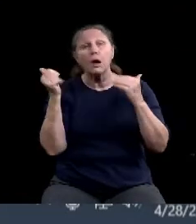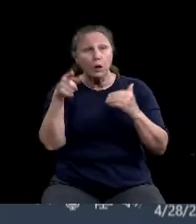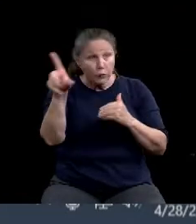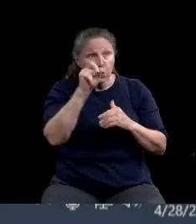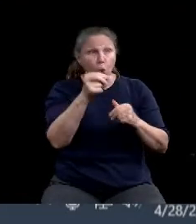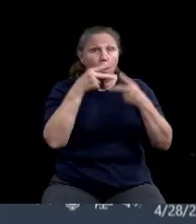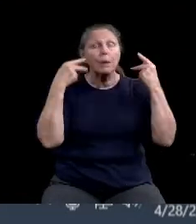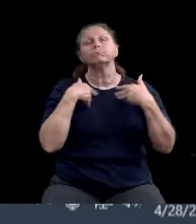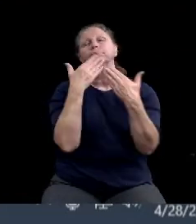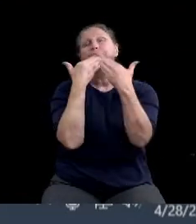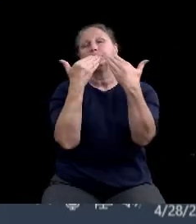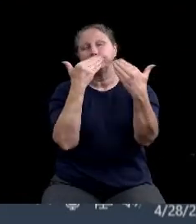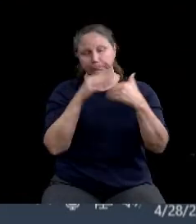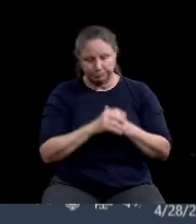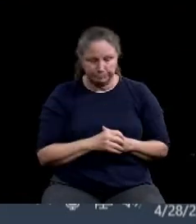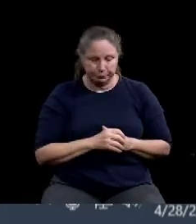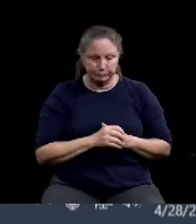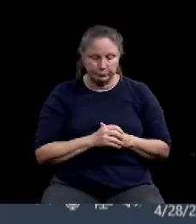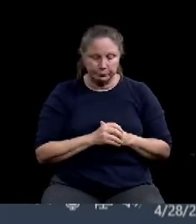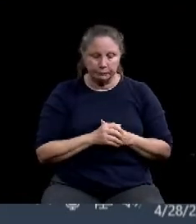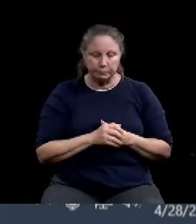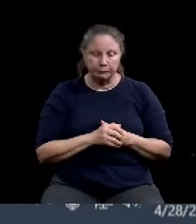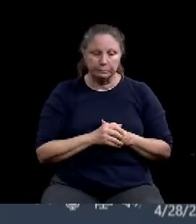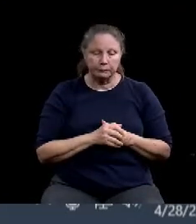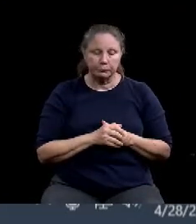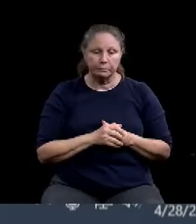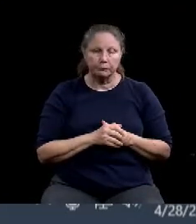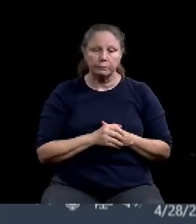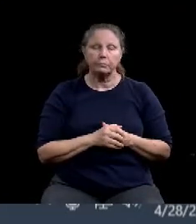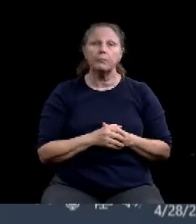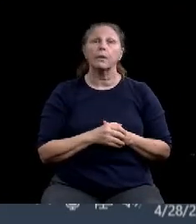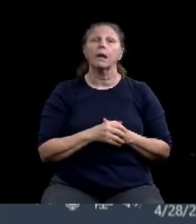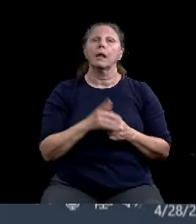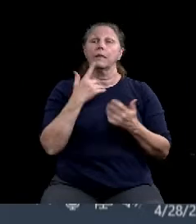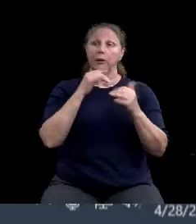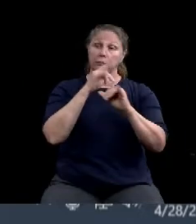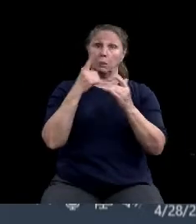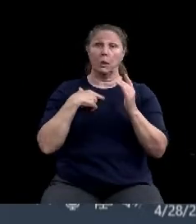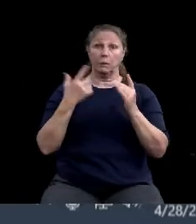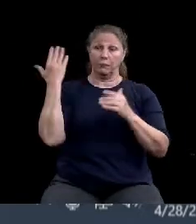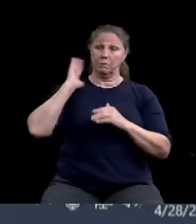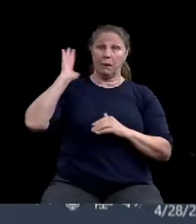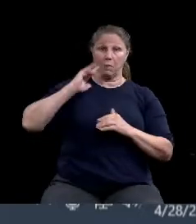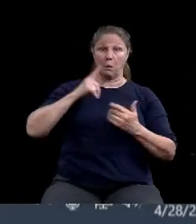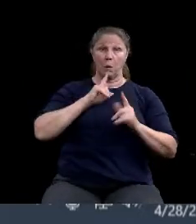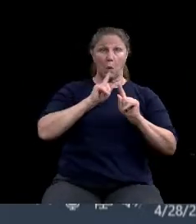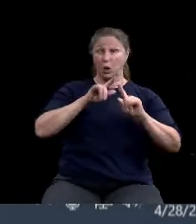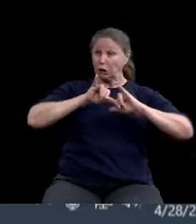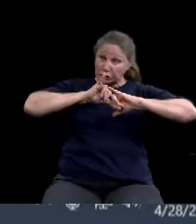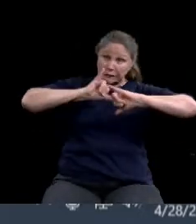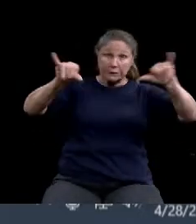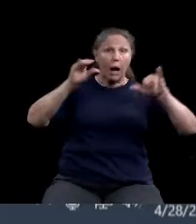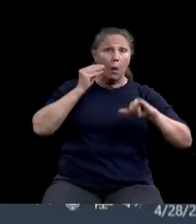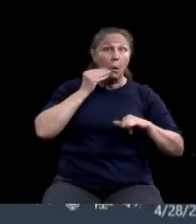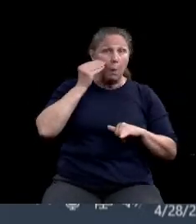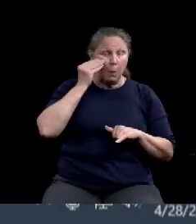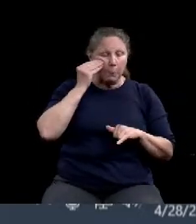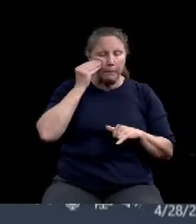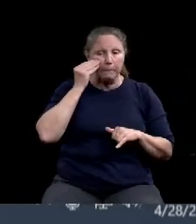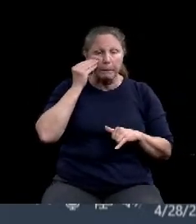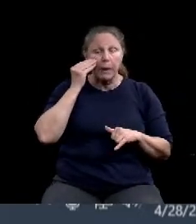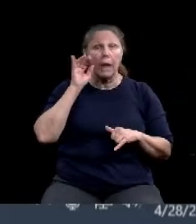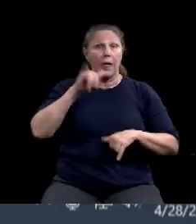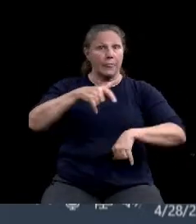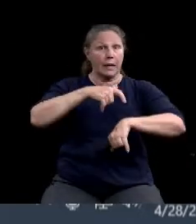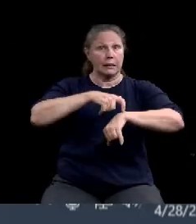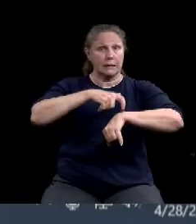started our shelter in place, um, measures, uh, were one of the highest counties per capita in terms of, uh,